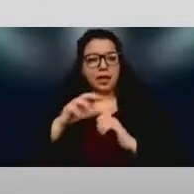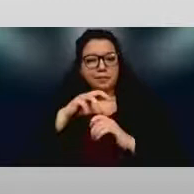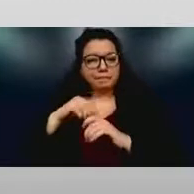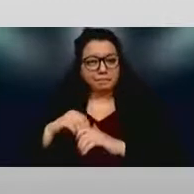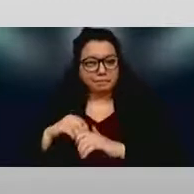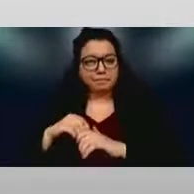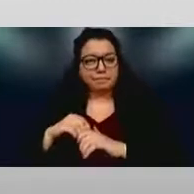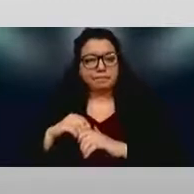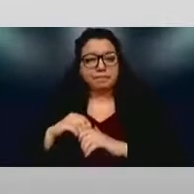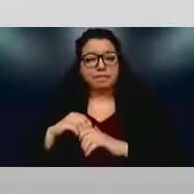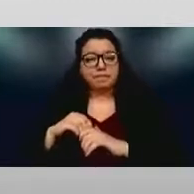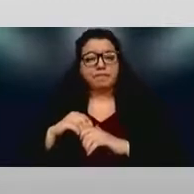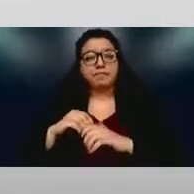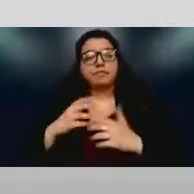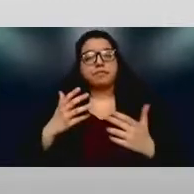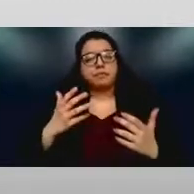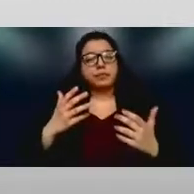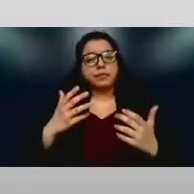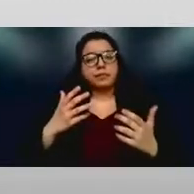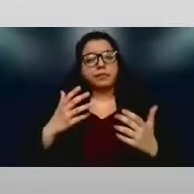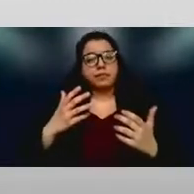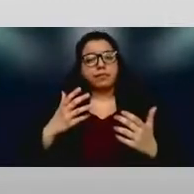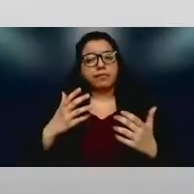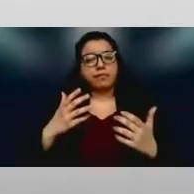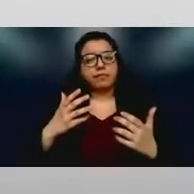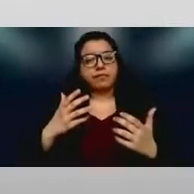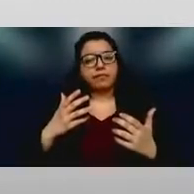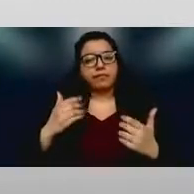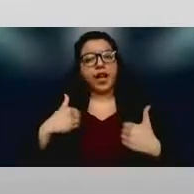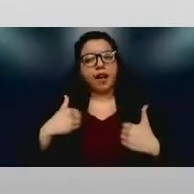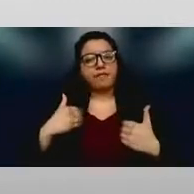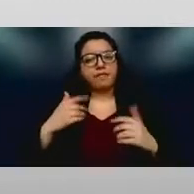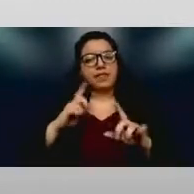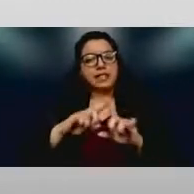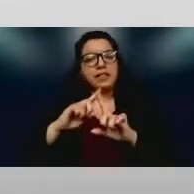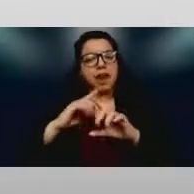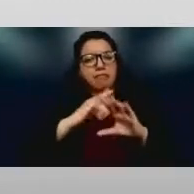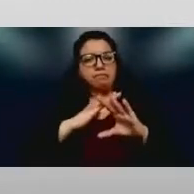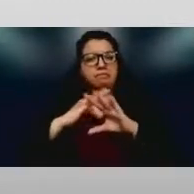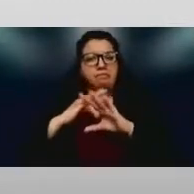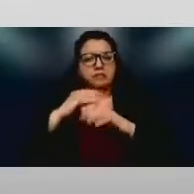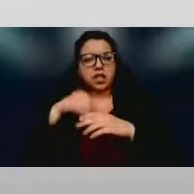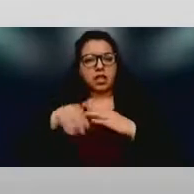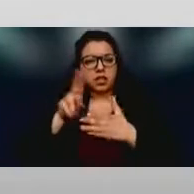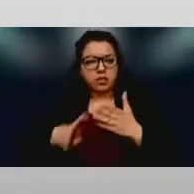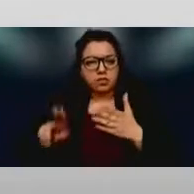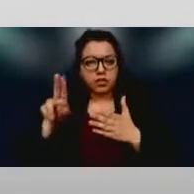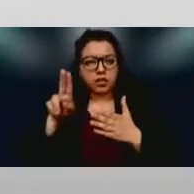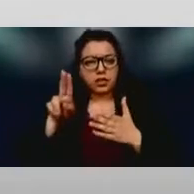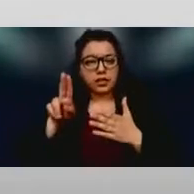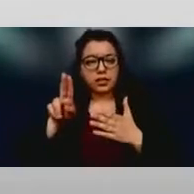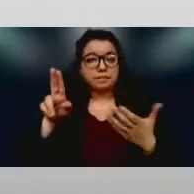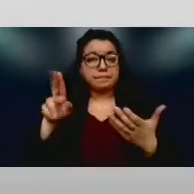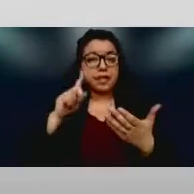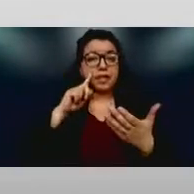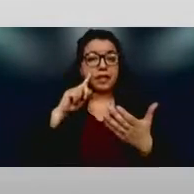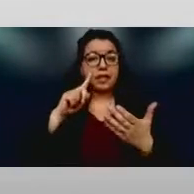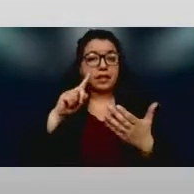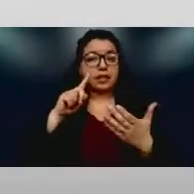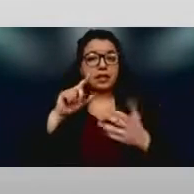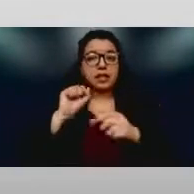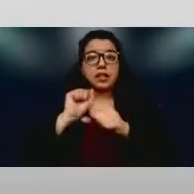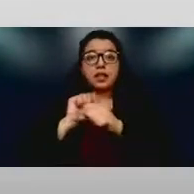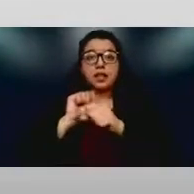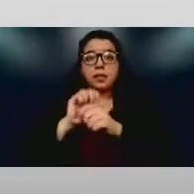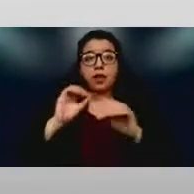else against other doors within universities. For example, the employment office, which